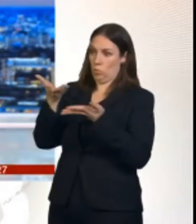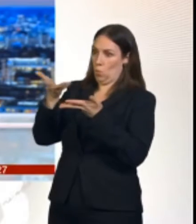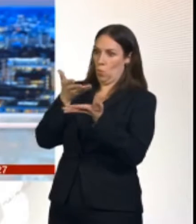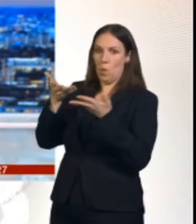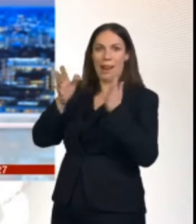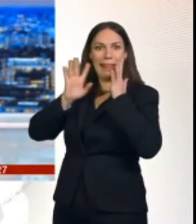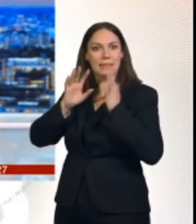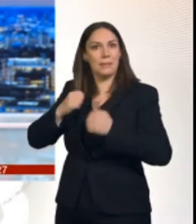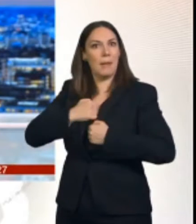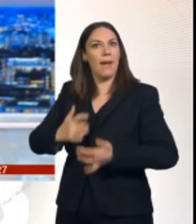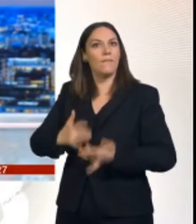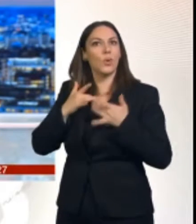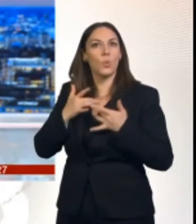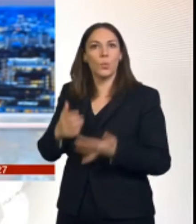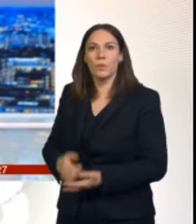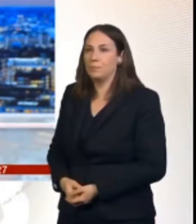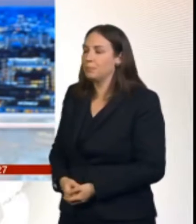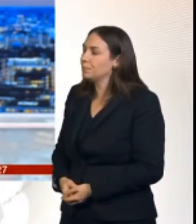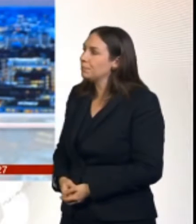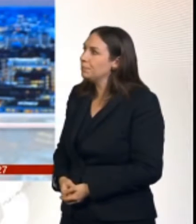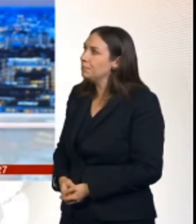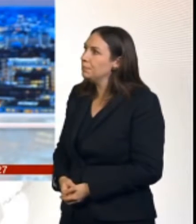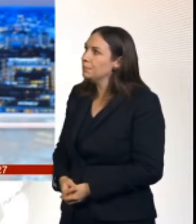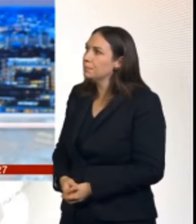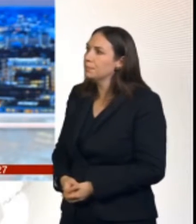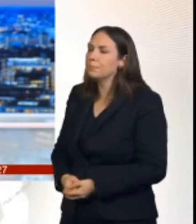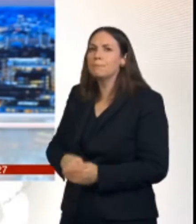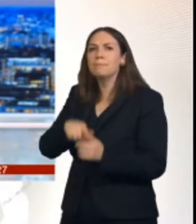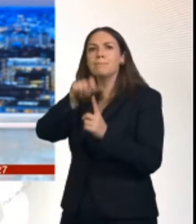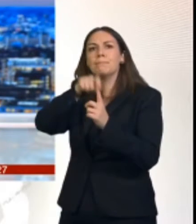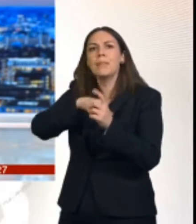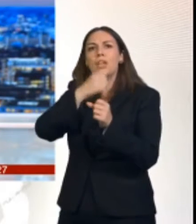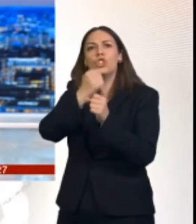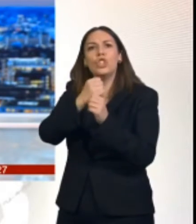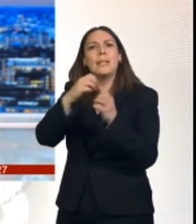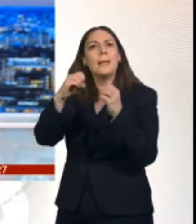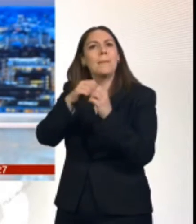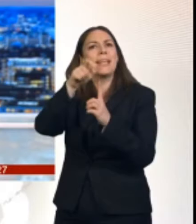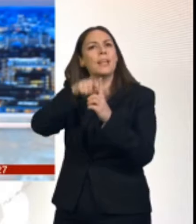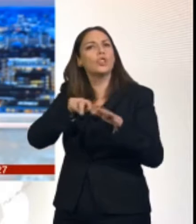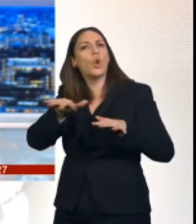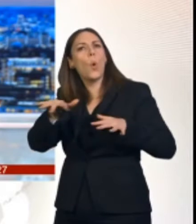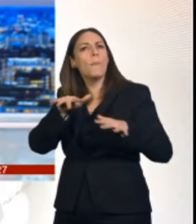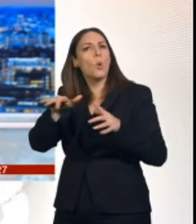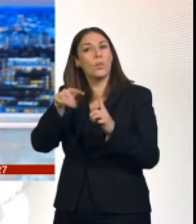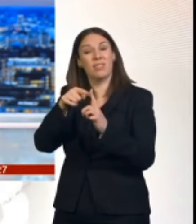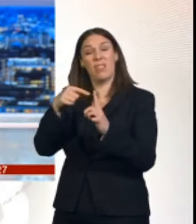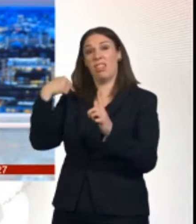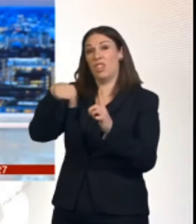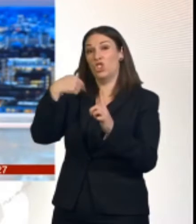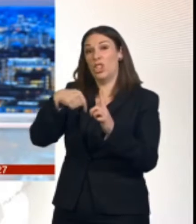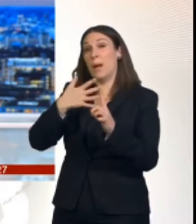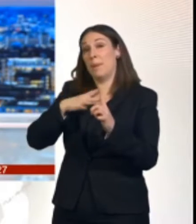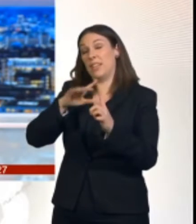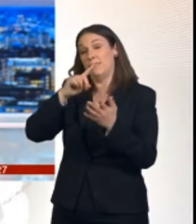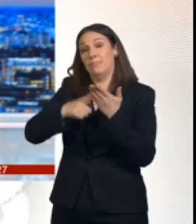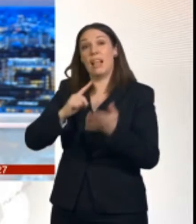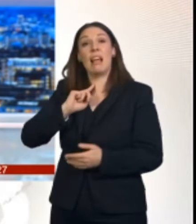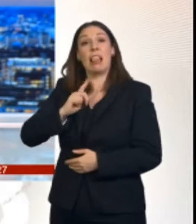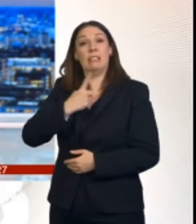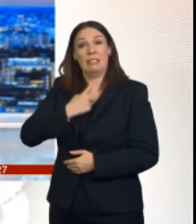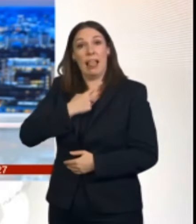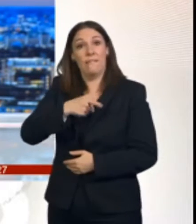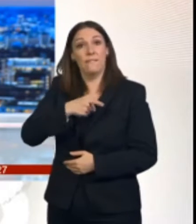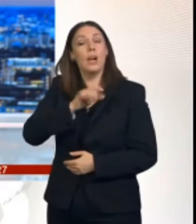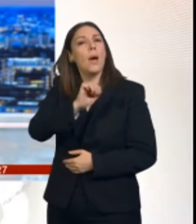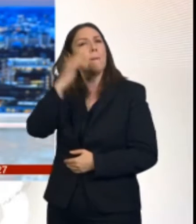The mother of a GB snowboarder who took her own life earlier this year says she hopes her daughter's legacy will be to raise